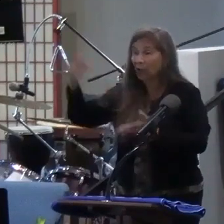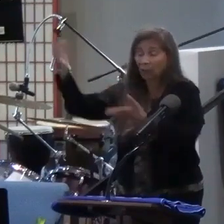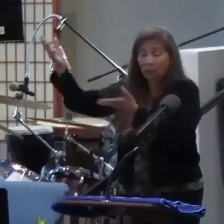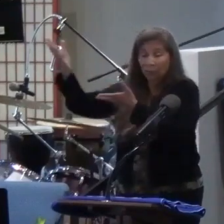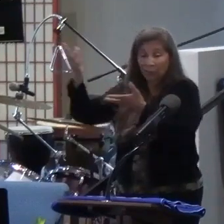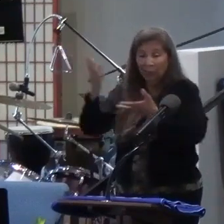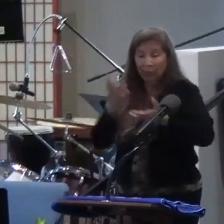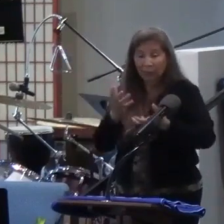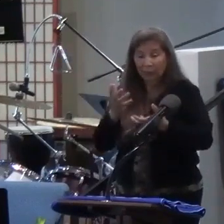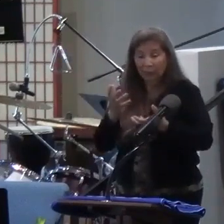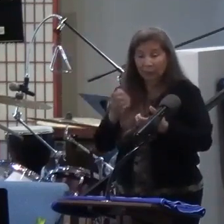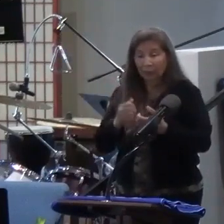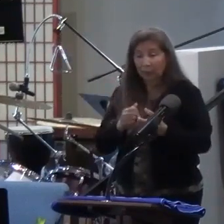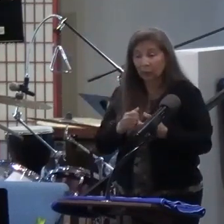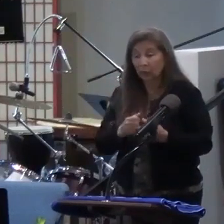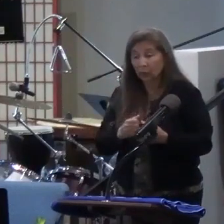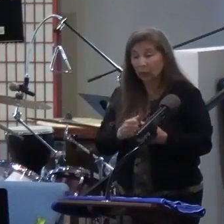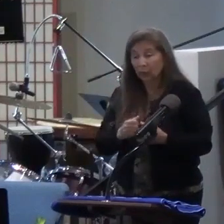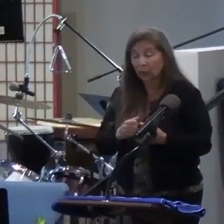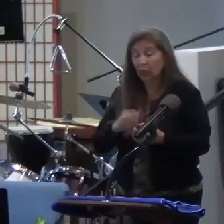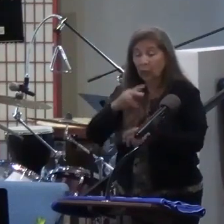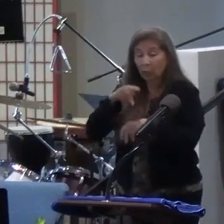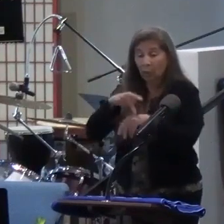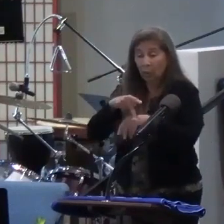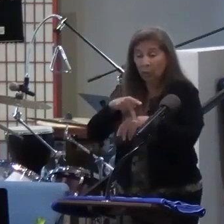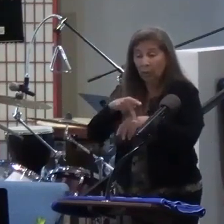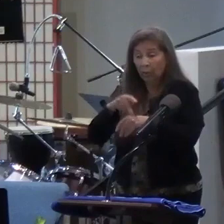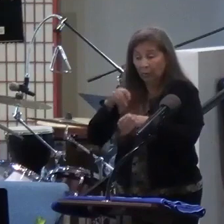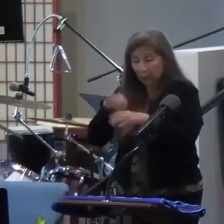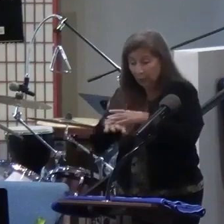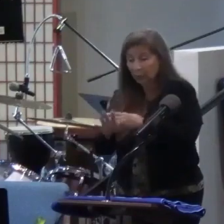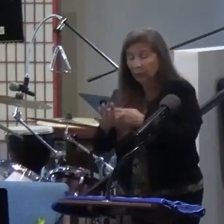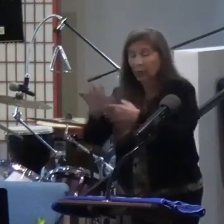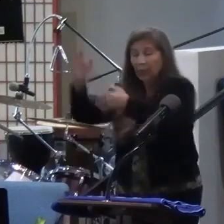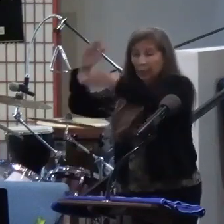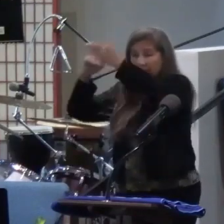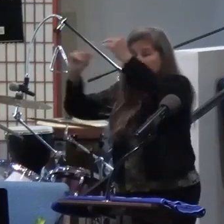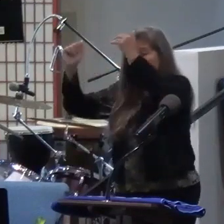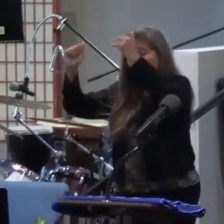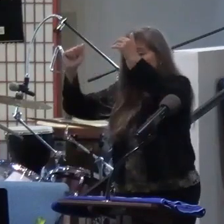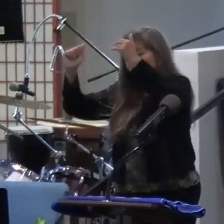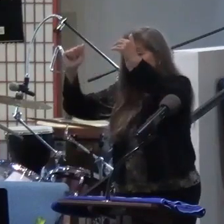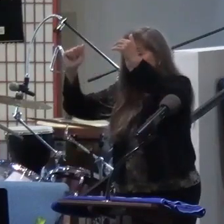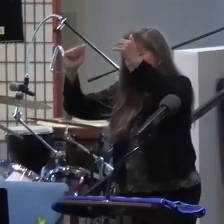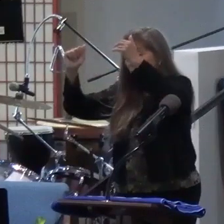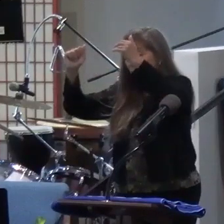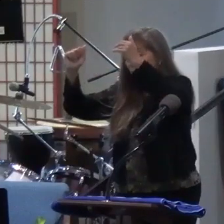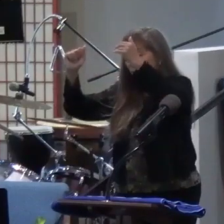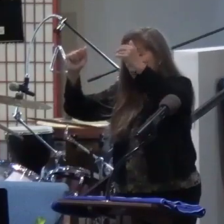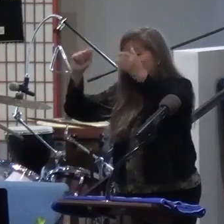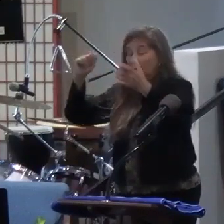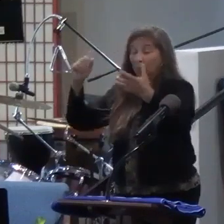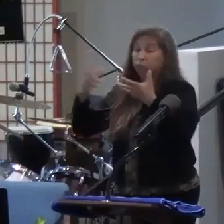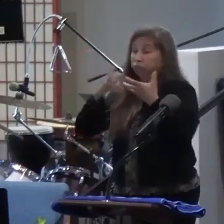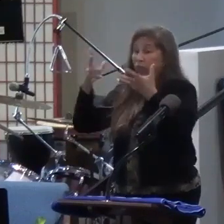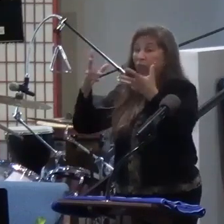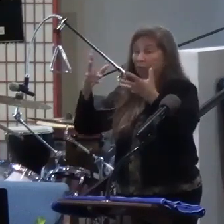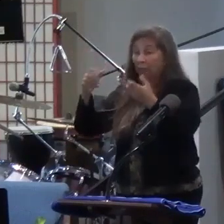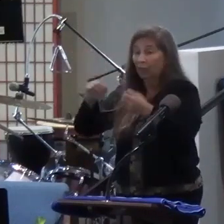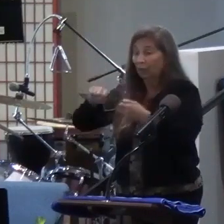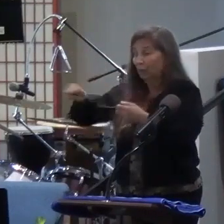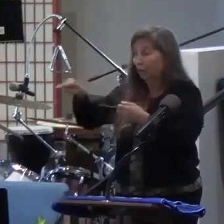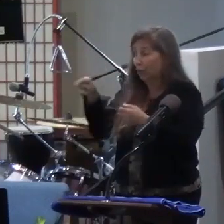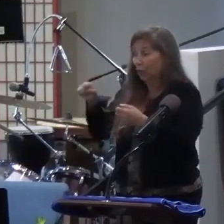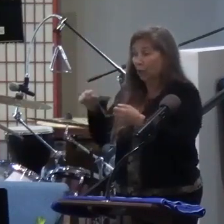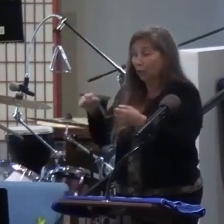post, and it said, the Apostle Paul entered into heaven to the ruckus roars of those